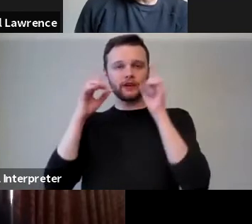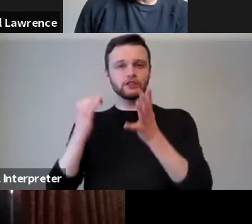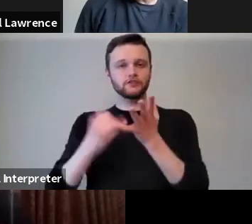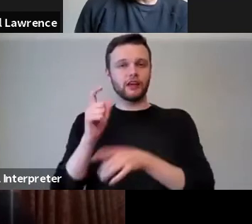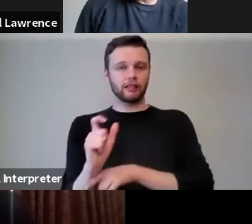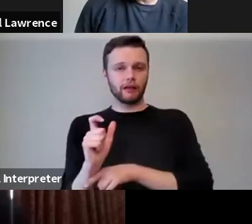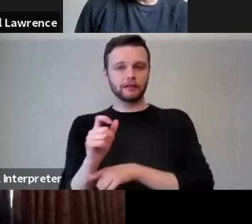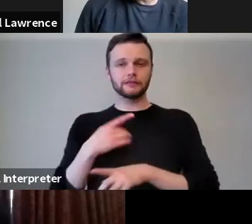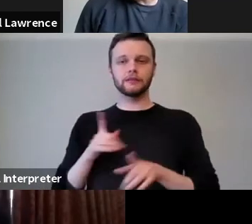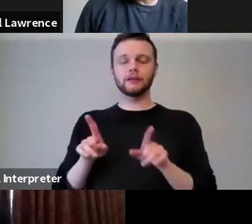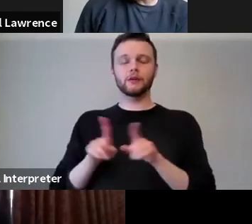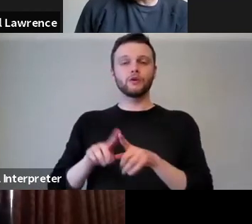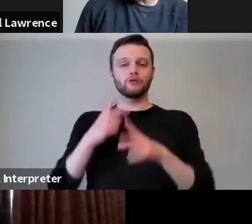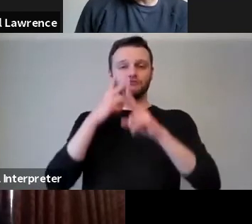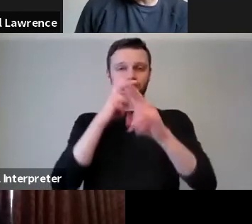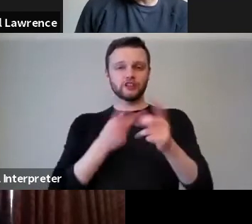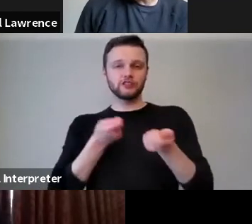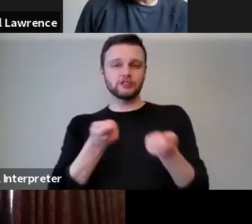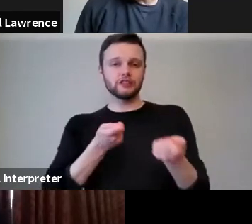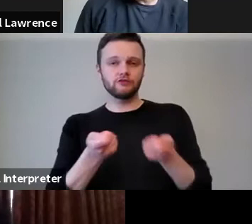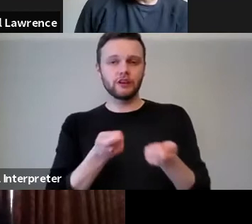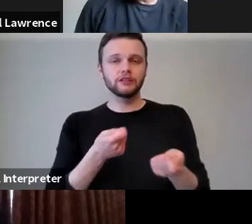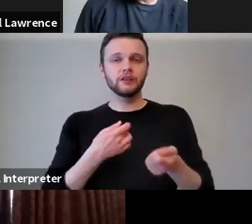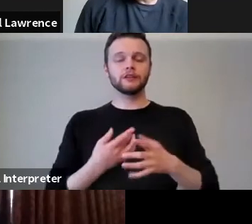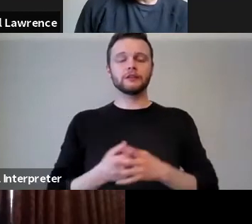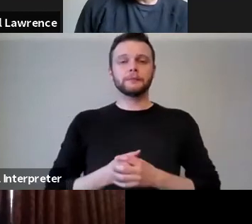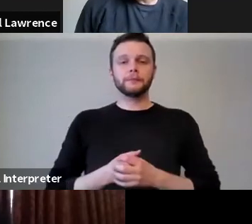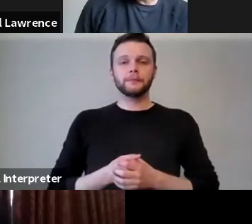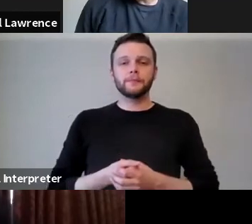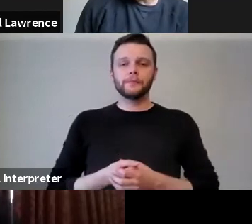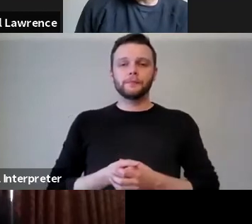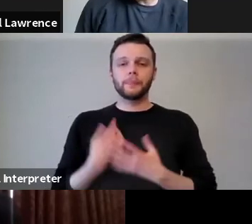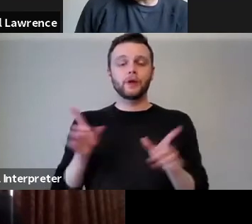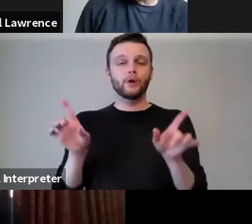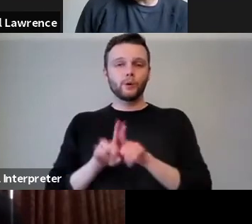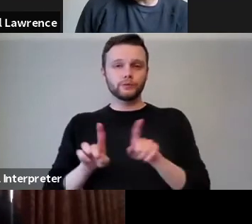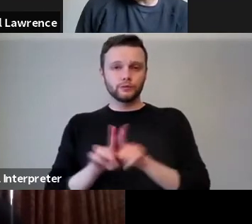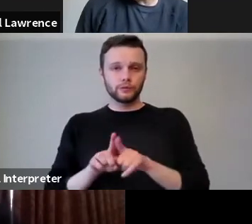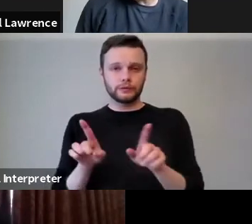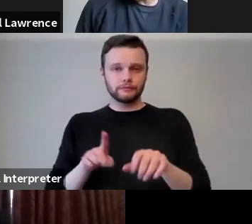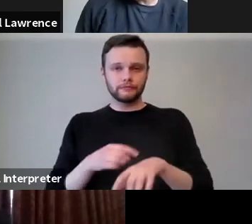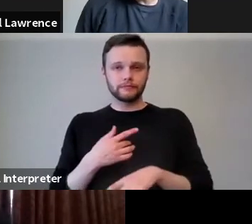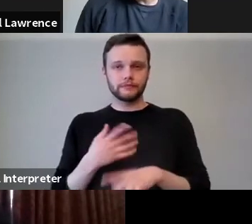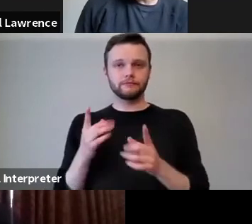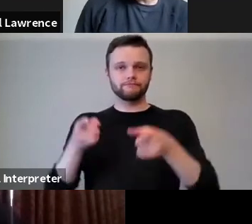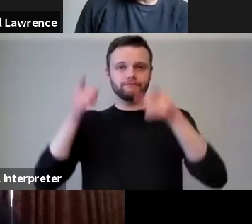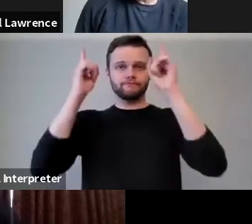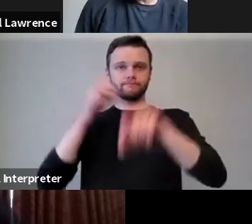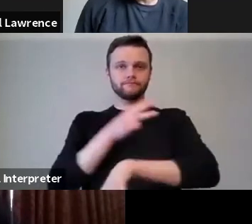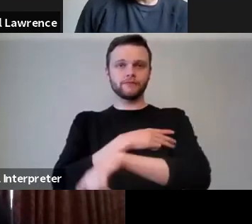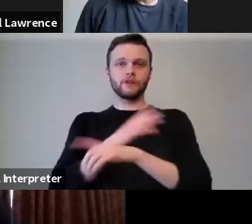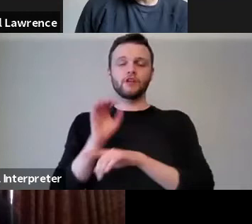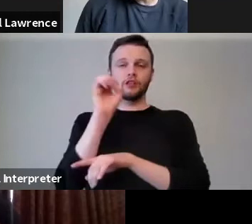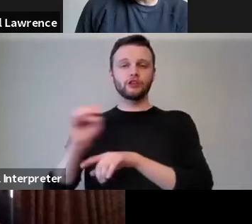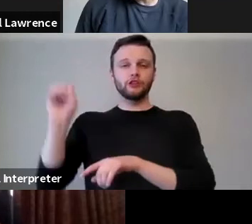Director at the Weatherhead Centre for International Affairs at Harvard University. And also at the same time, Executive Member of the European Council of Religious